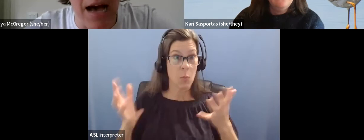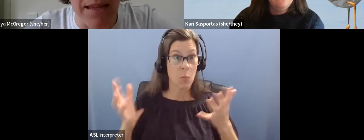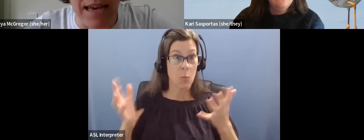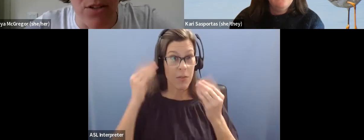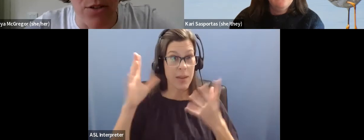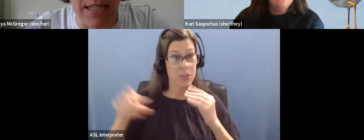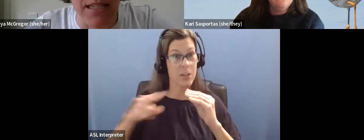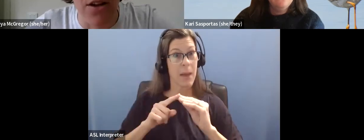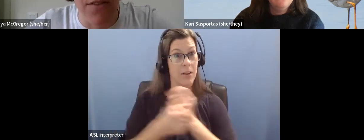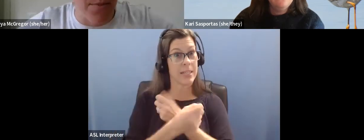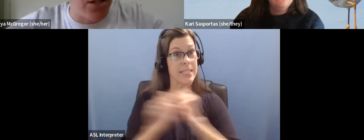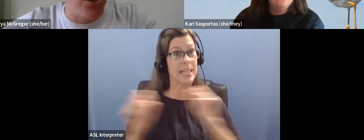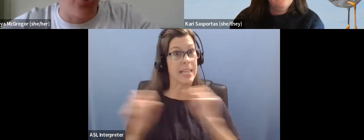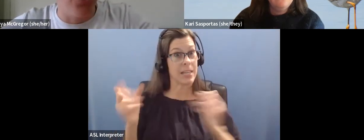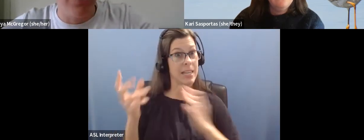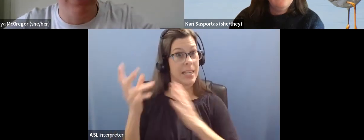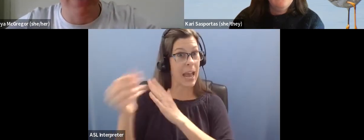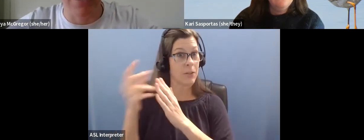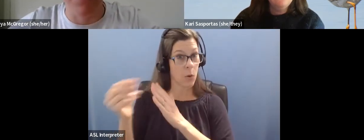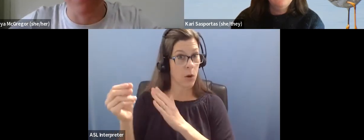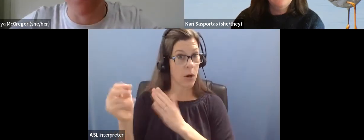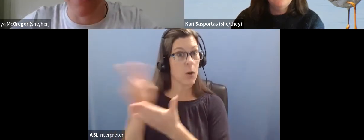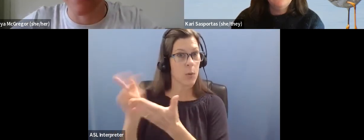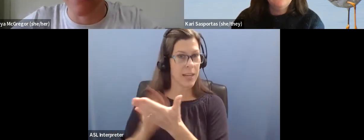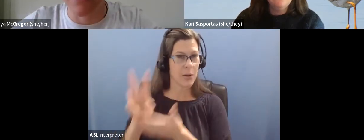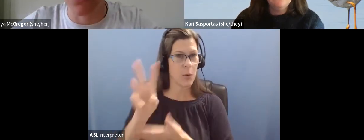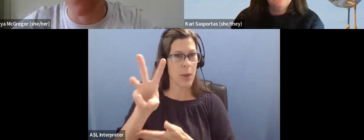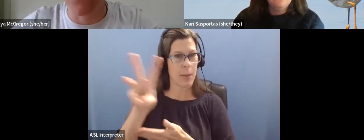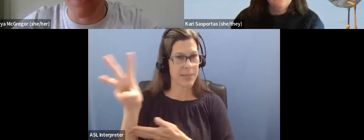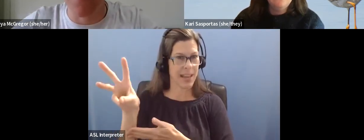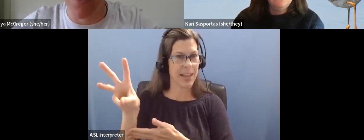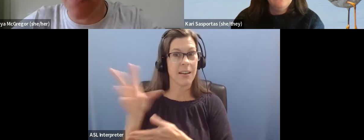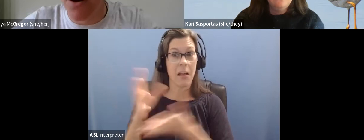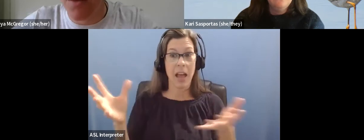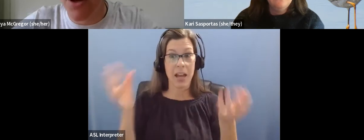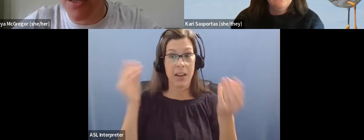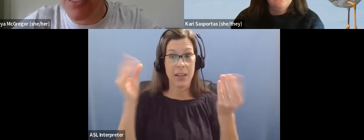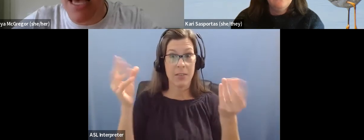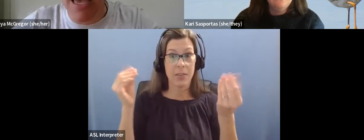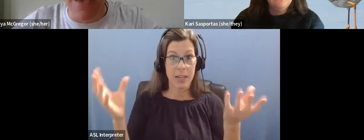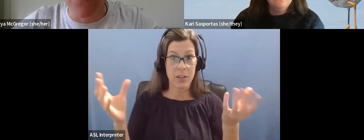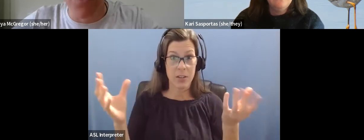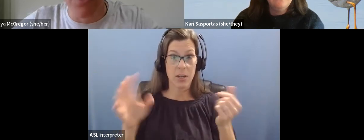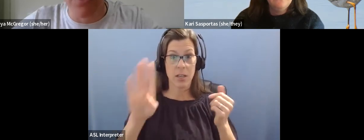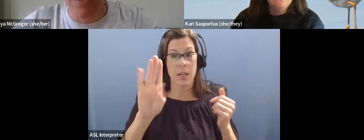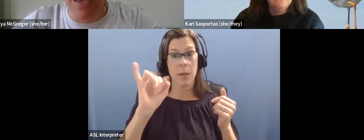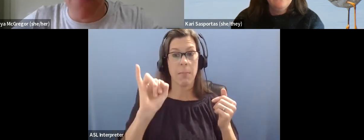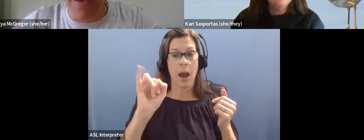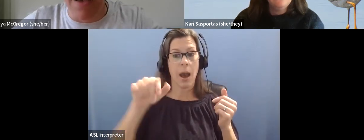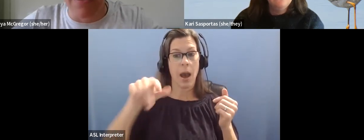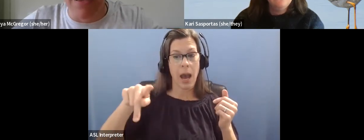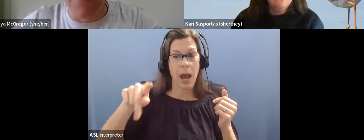um, in the outdoors. There's a lot of information too, um, in different places. A lot of, um, BIPOC birders have spoken